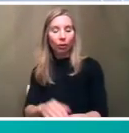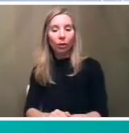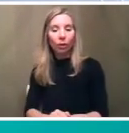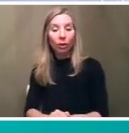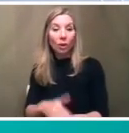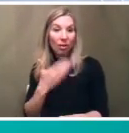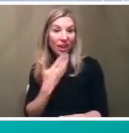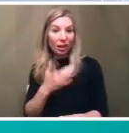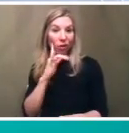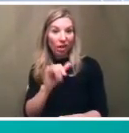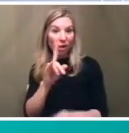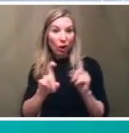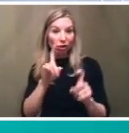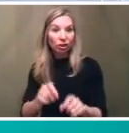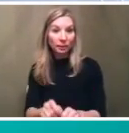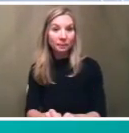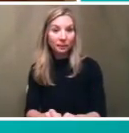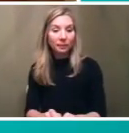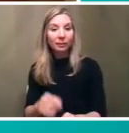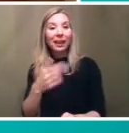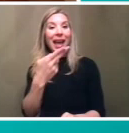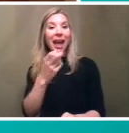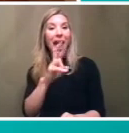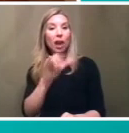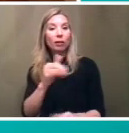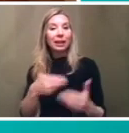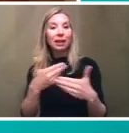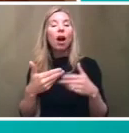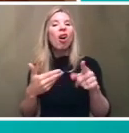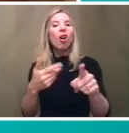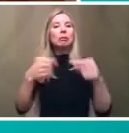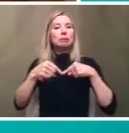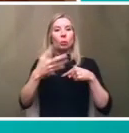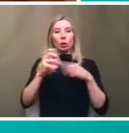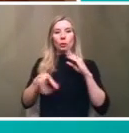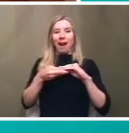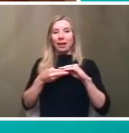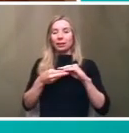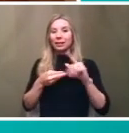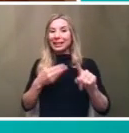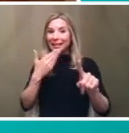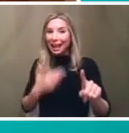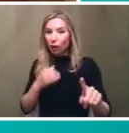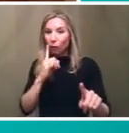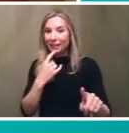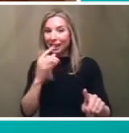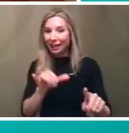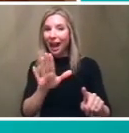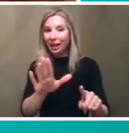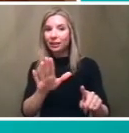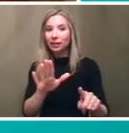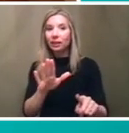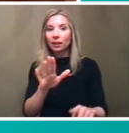you for that that question henry next question wait can i just say one more thing i just want to thank you for saying that beverly because and